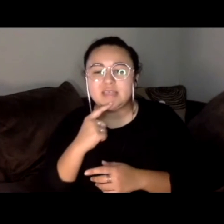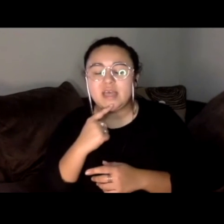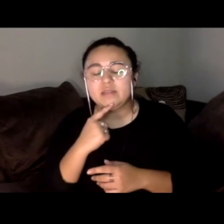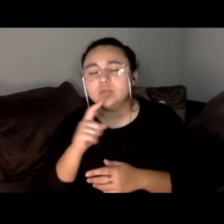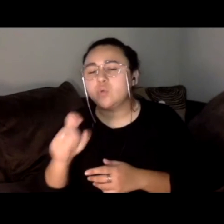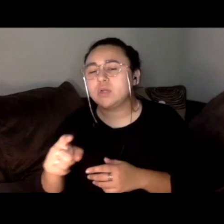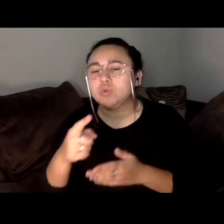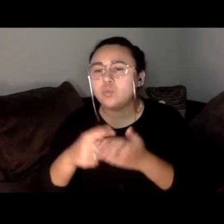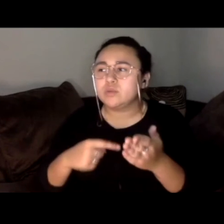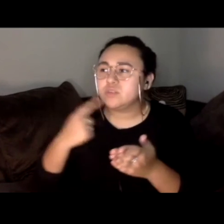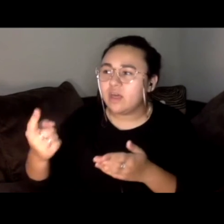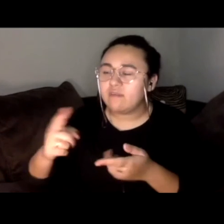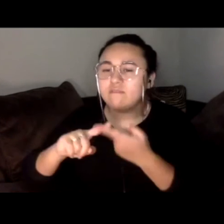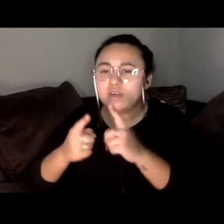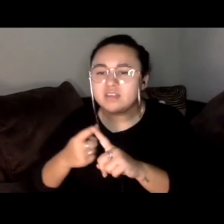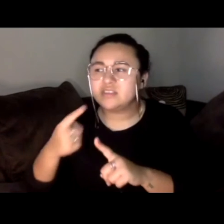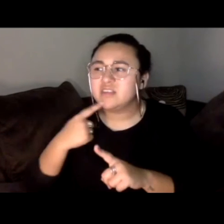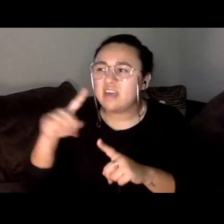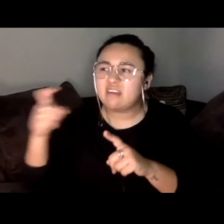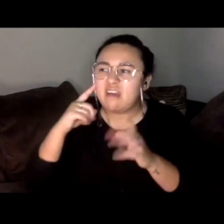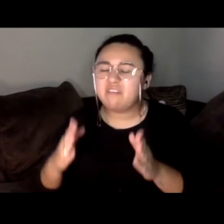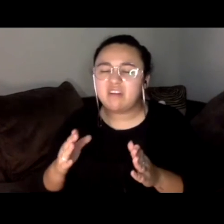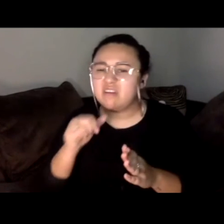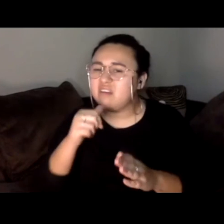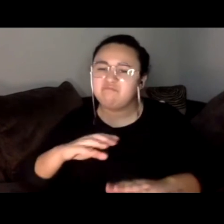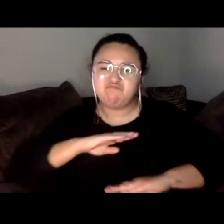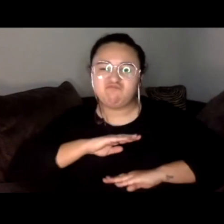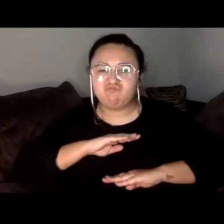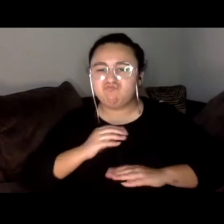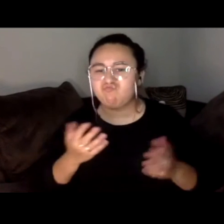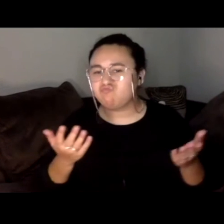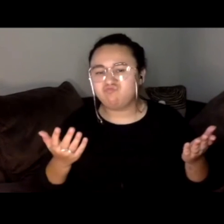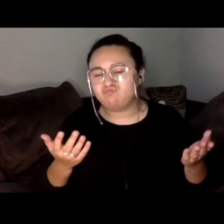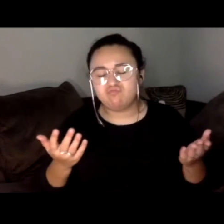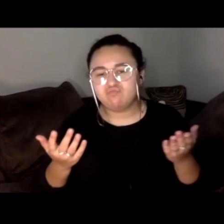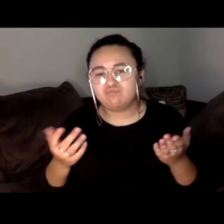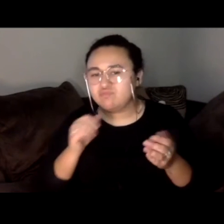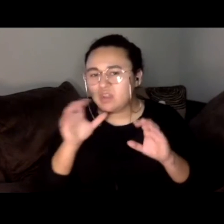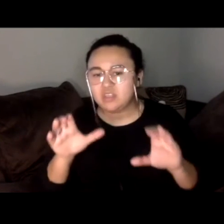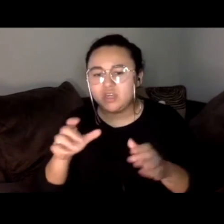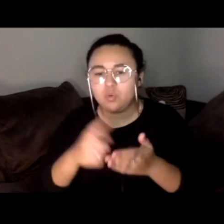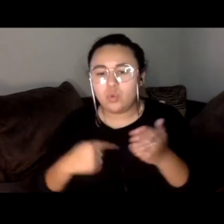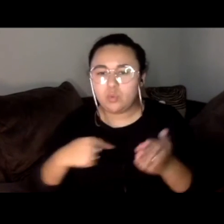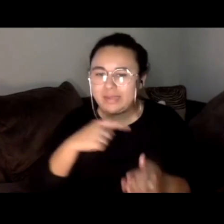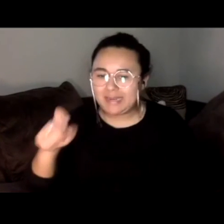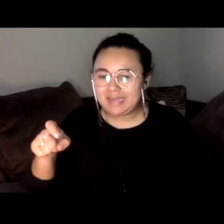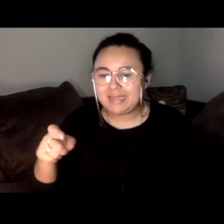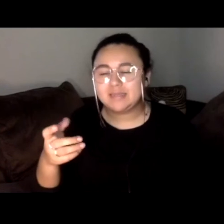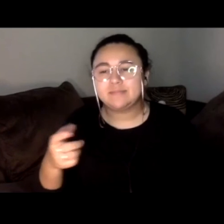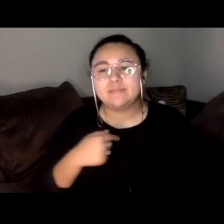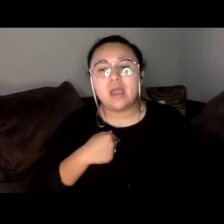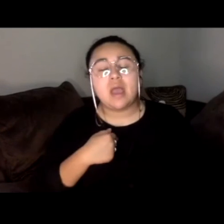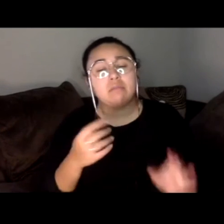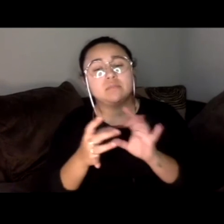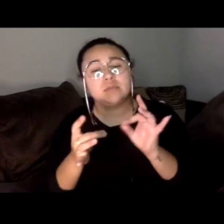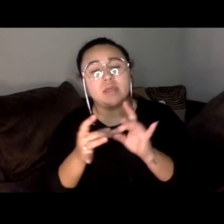say to friends who have to say the governor has not met the moment or or delivered what we need? I would say that there are